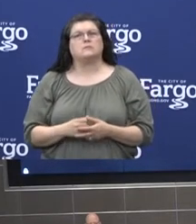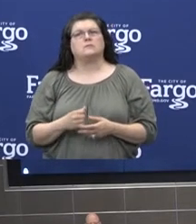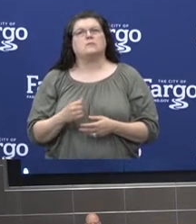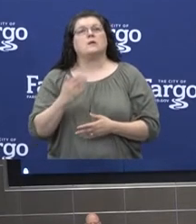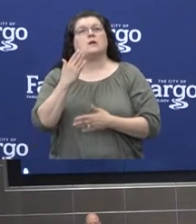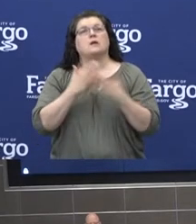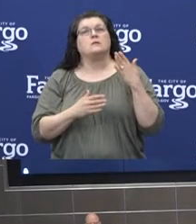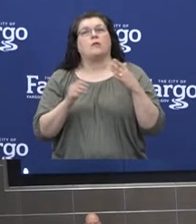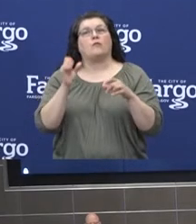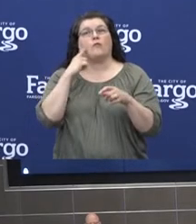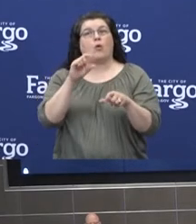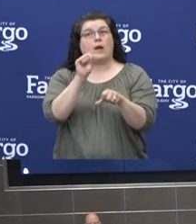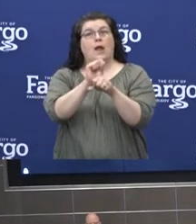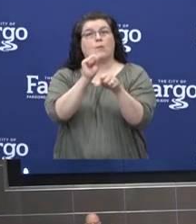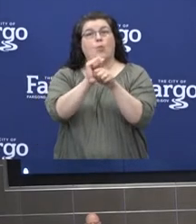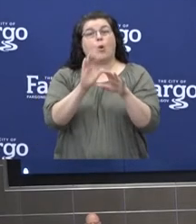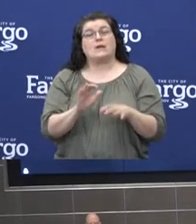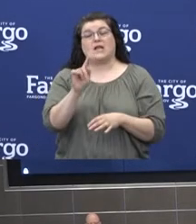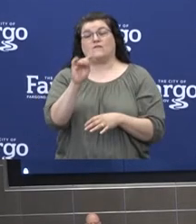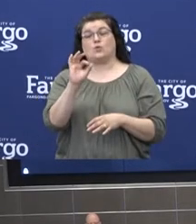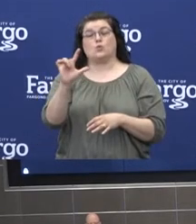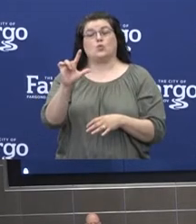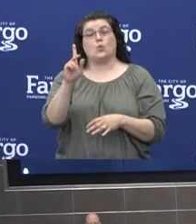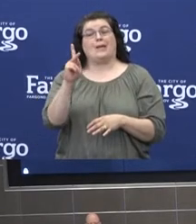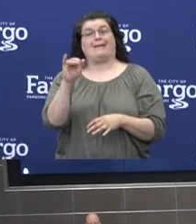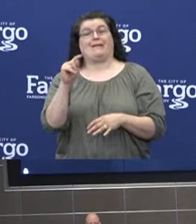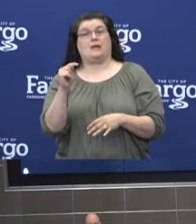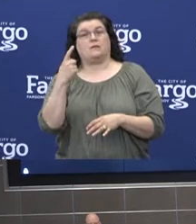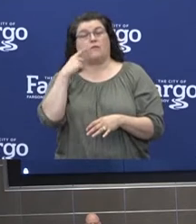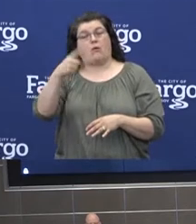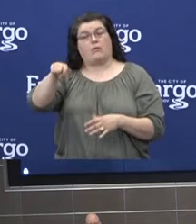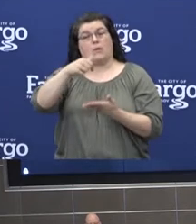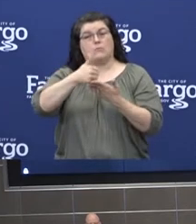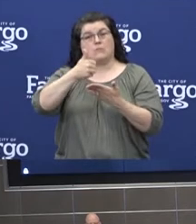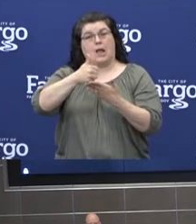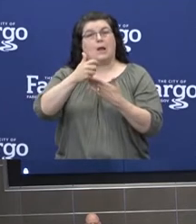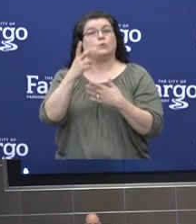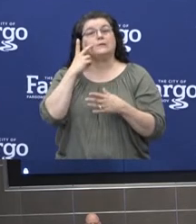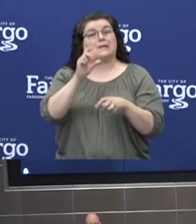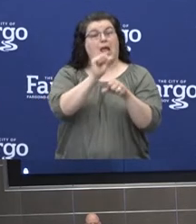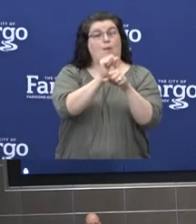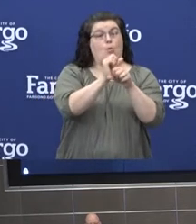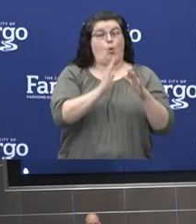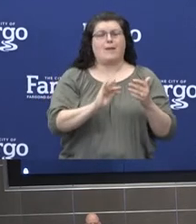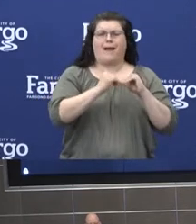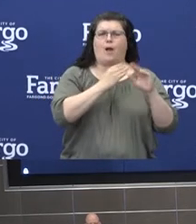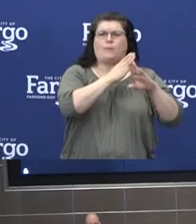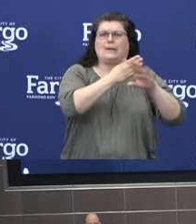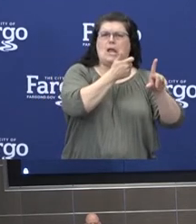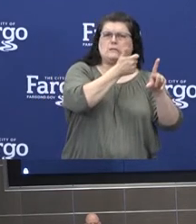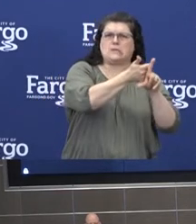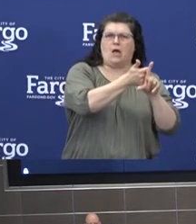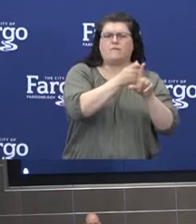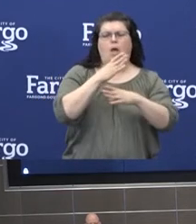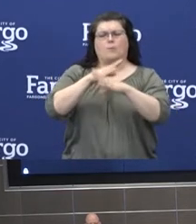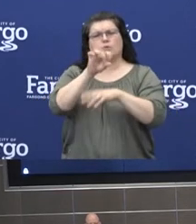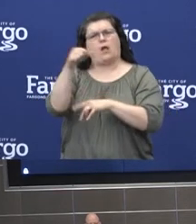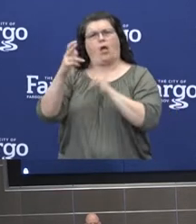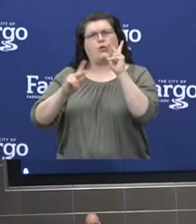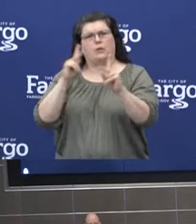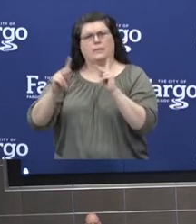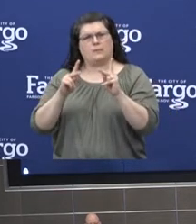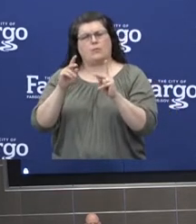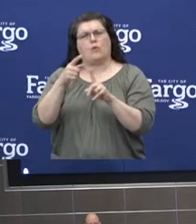employers. And the toolkit also highlights how employees can protect themselves and others from COVID-19.